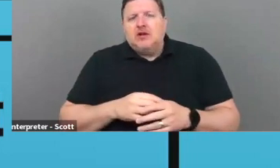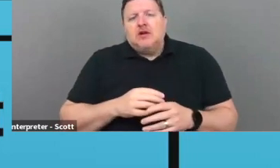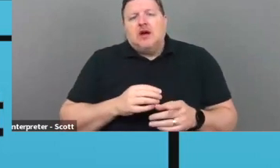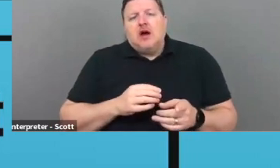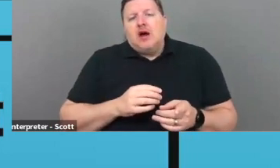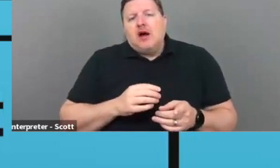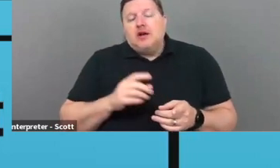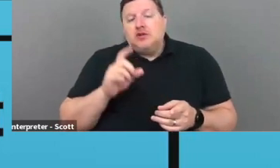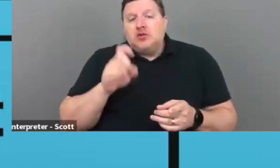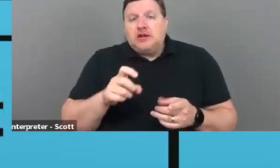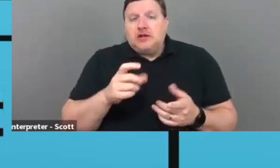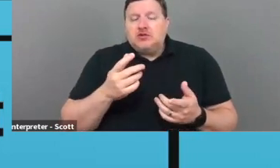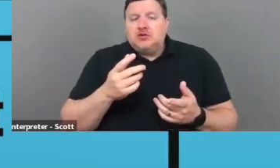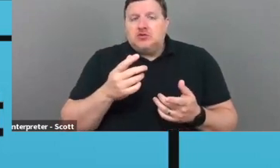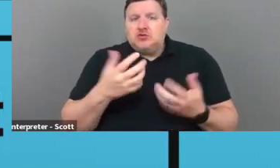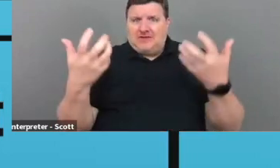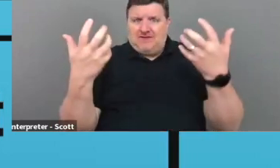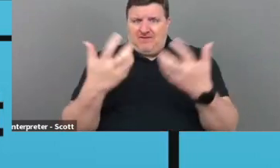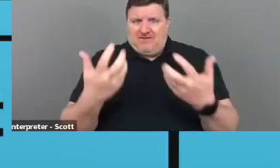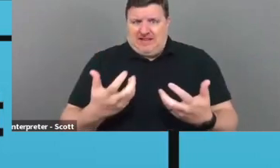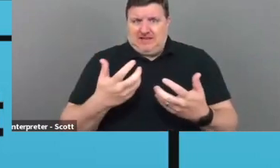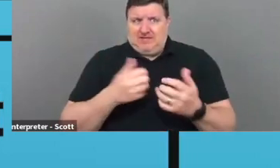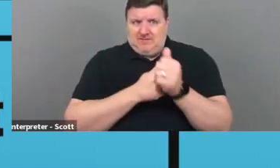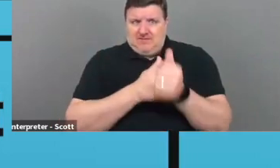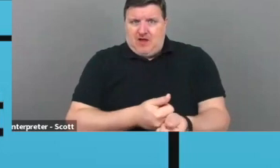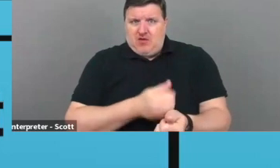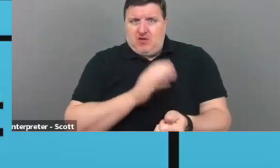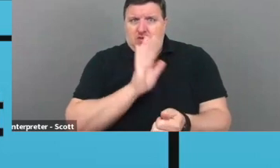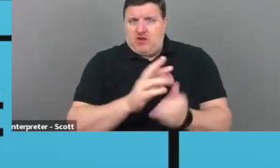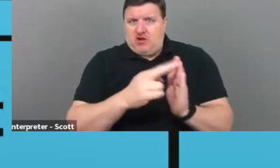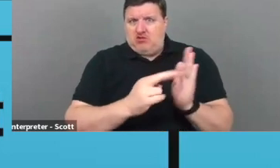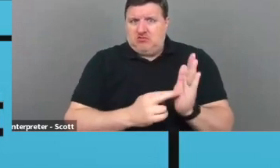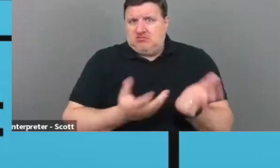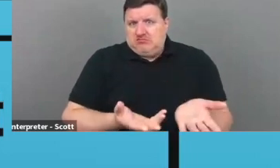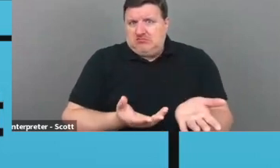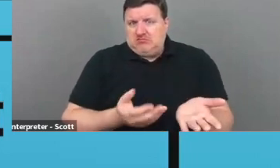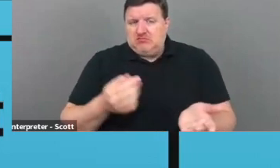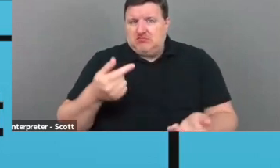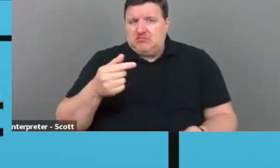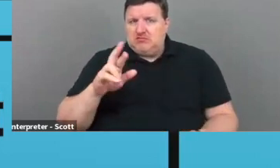fill, you know, fit within the parameters of the funders giving guidelines.